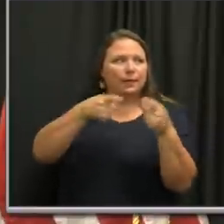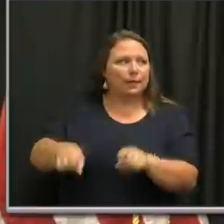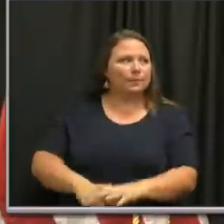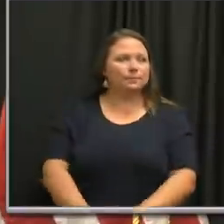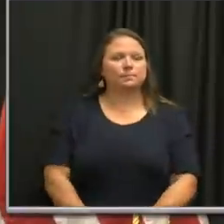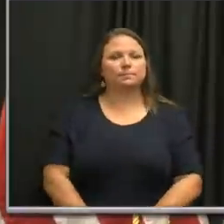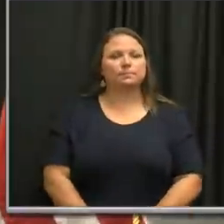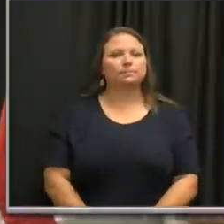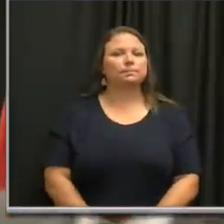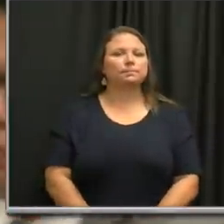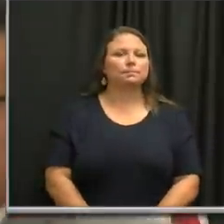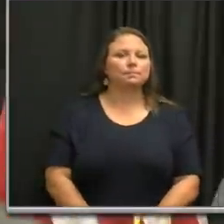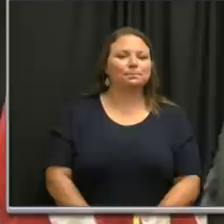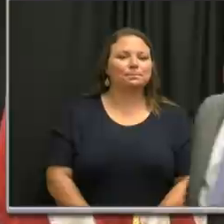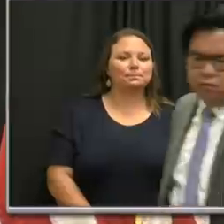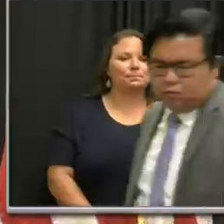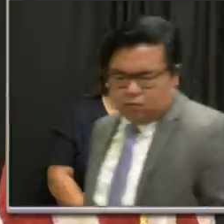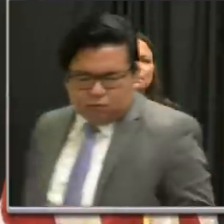Dr. John Gere.